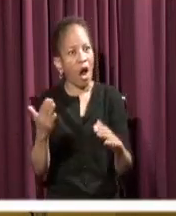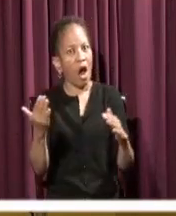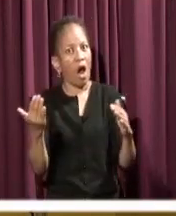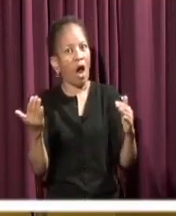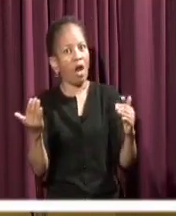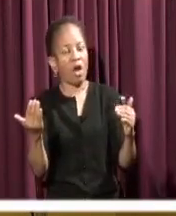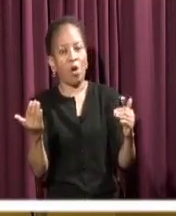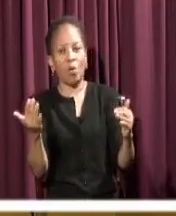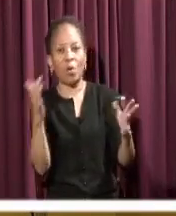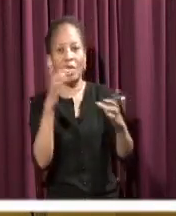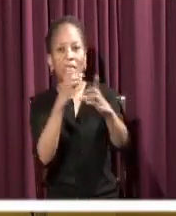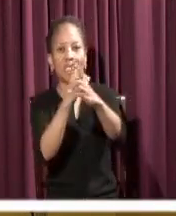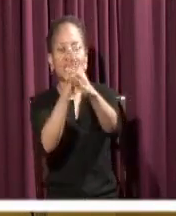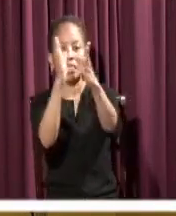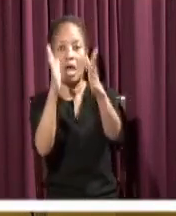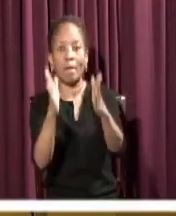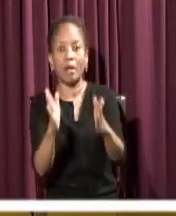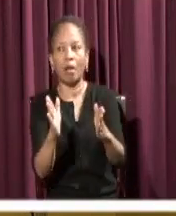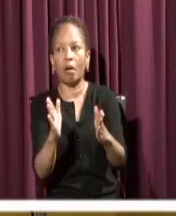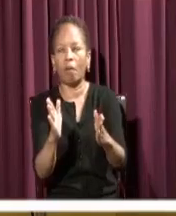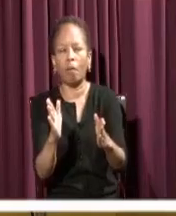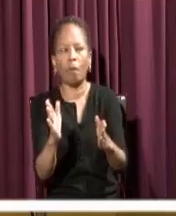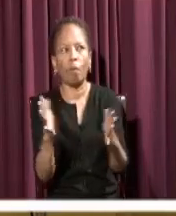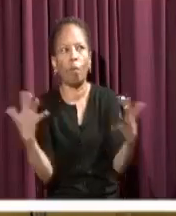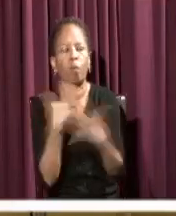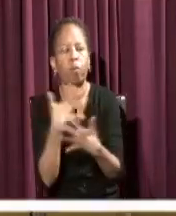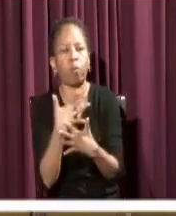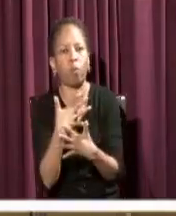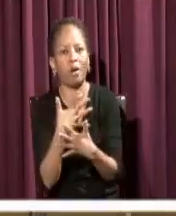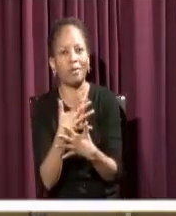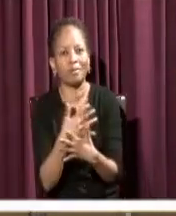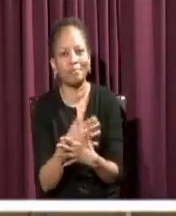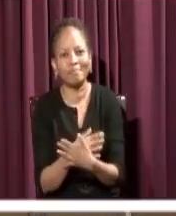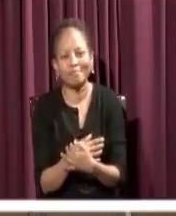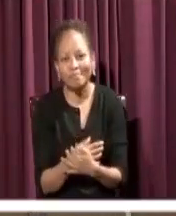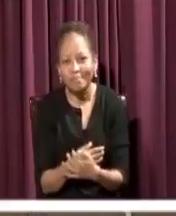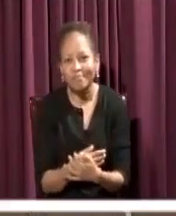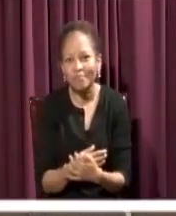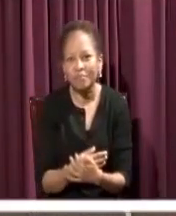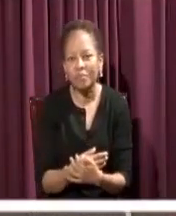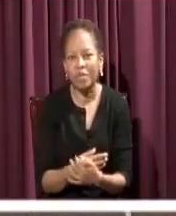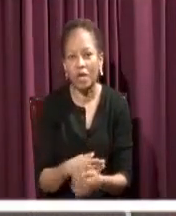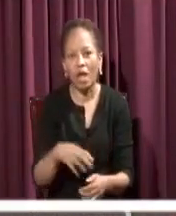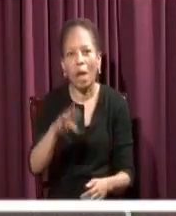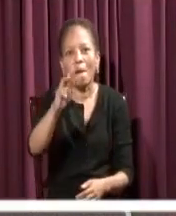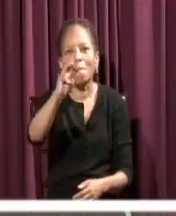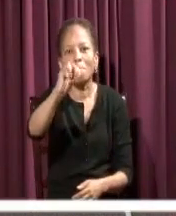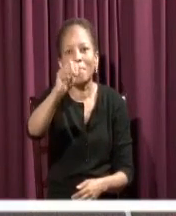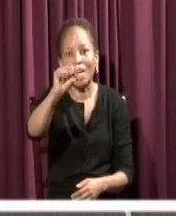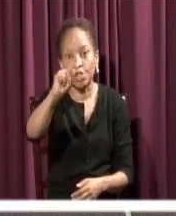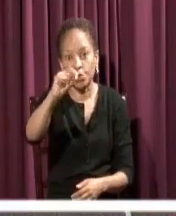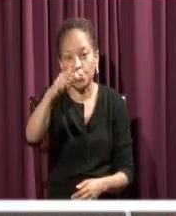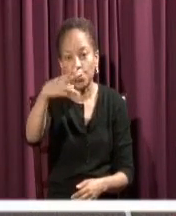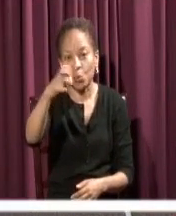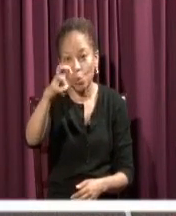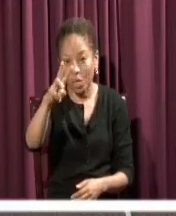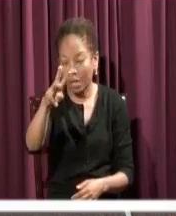And now, Matthew alone has this piece of the text. And it's the most beautiful piece of scripture.